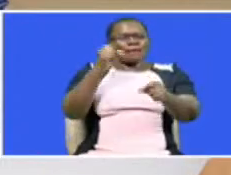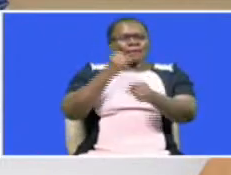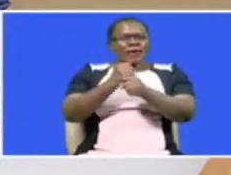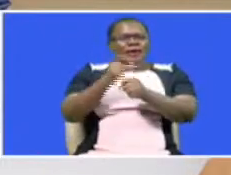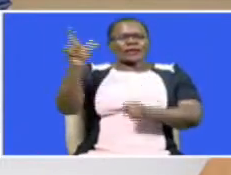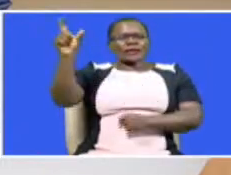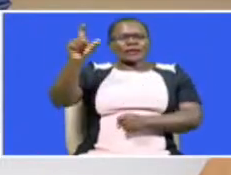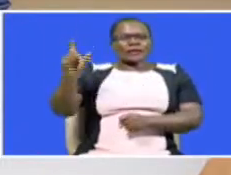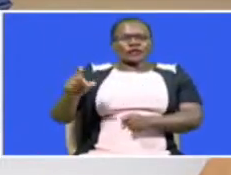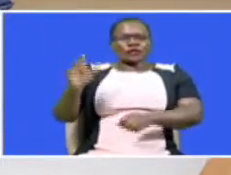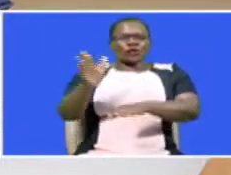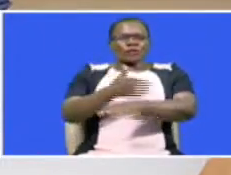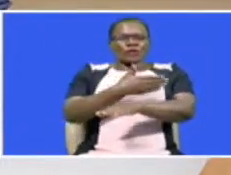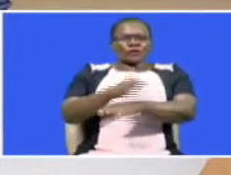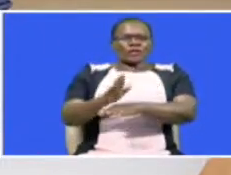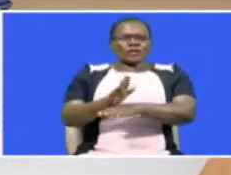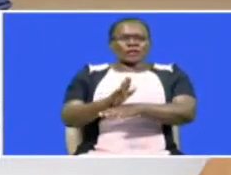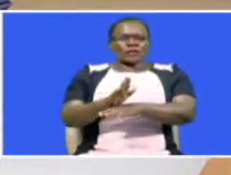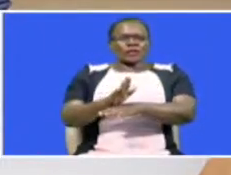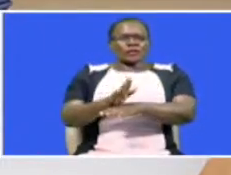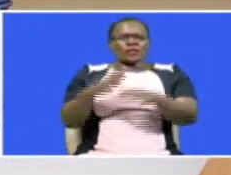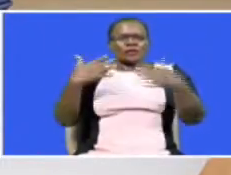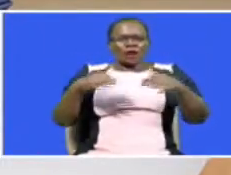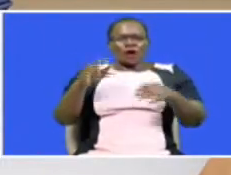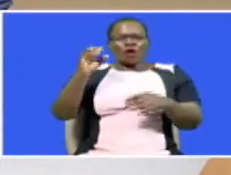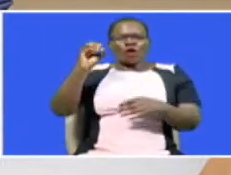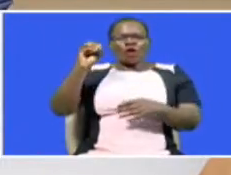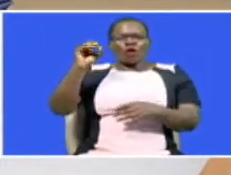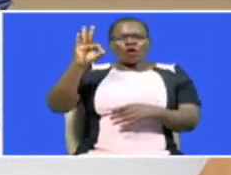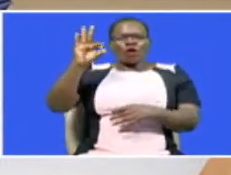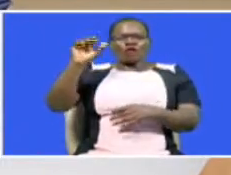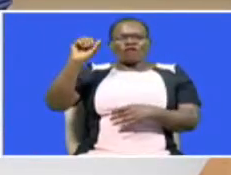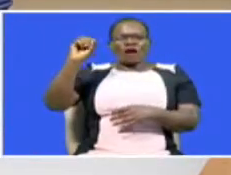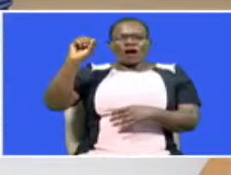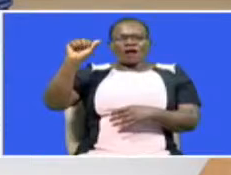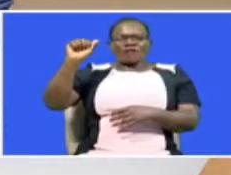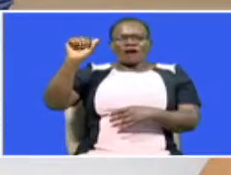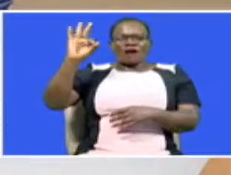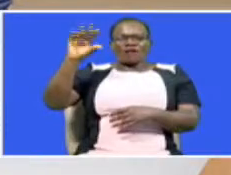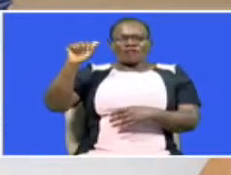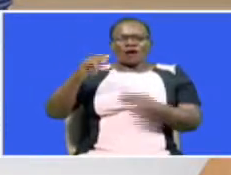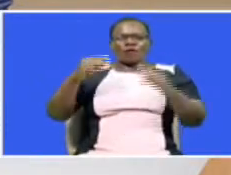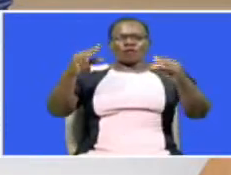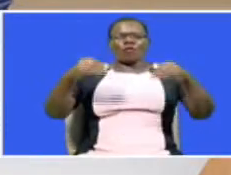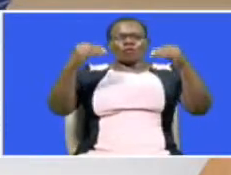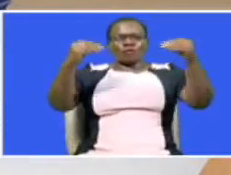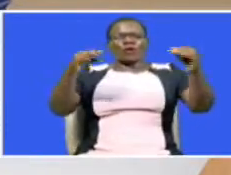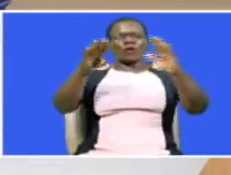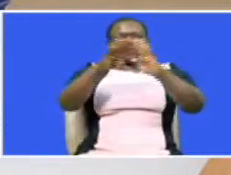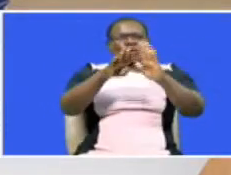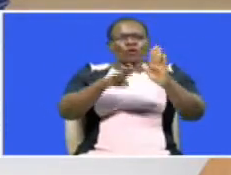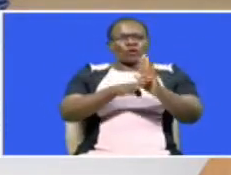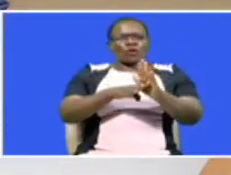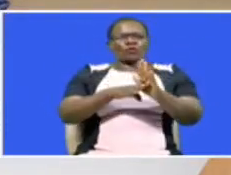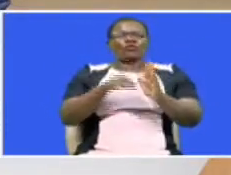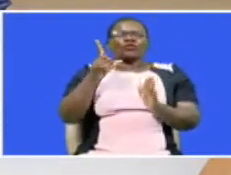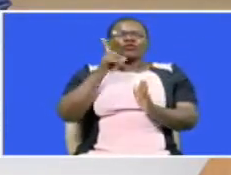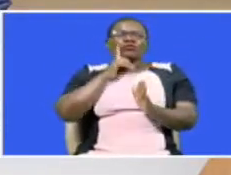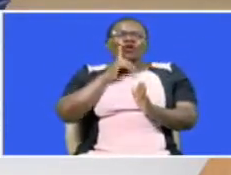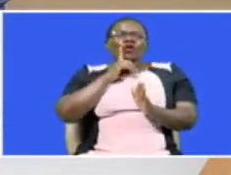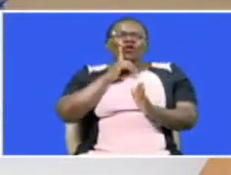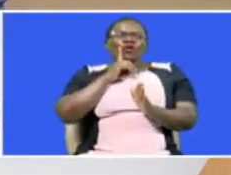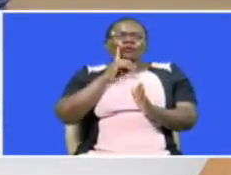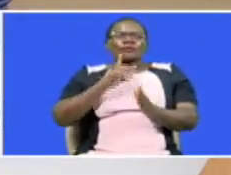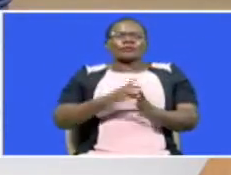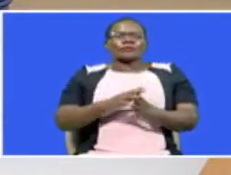regional music and drama festival at the Ofafa Jericho High School postponed. The day's program to tomorrow on our Shadrach committee